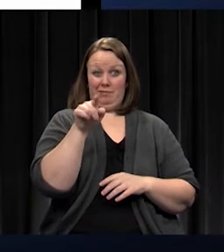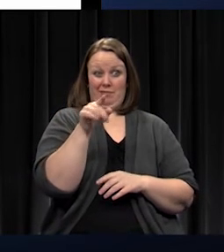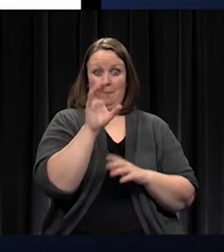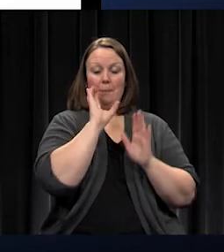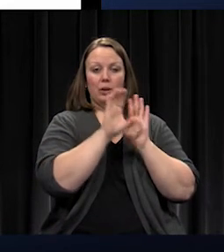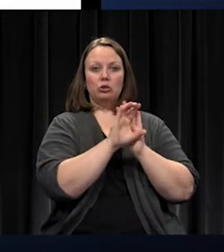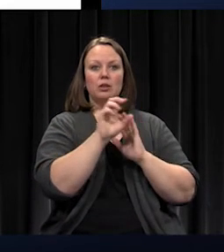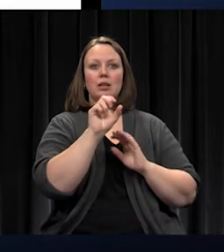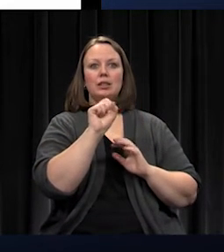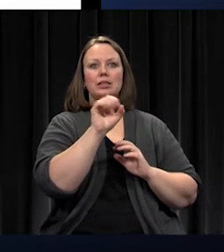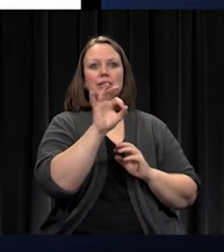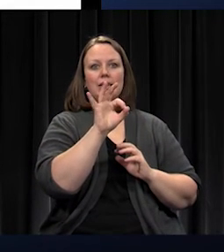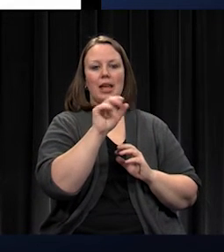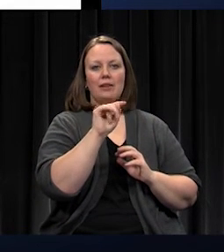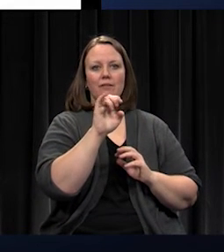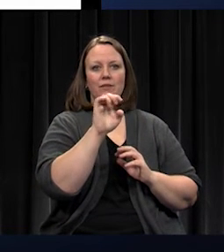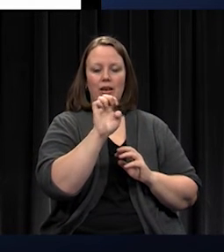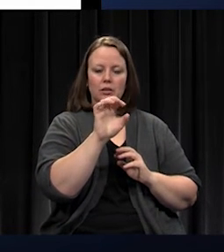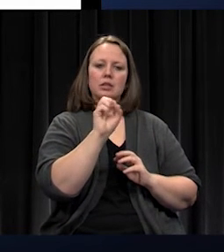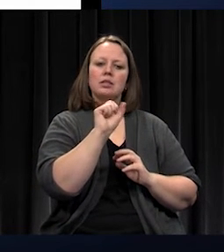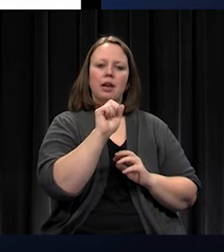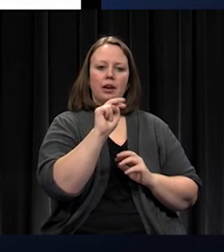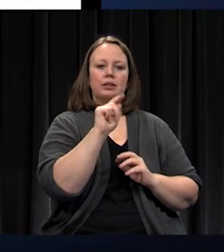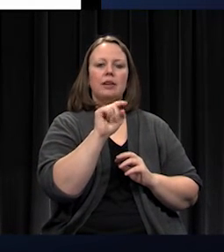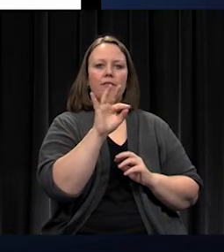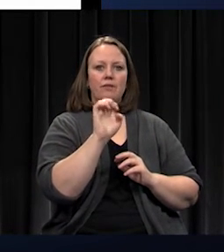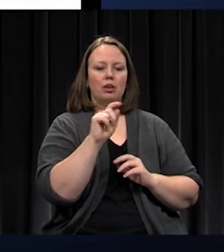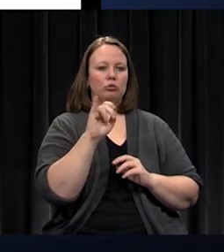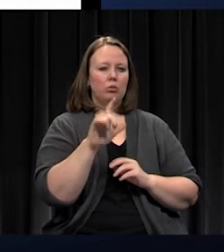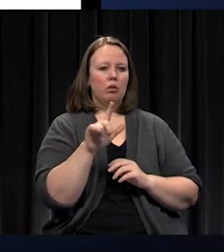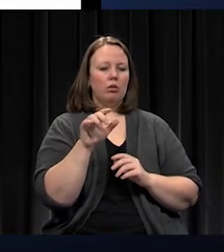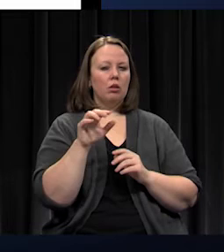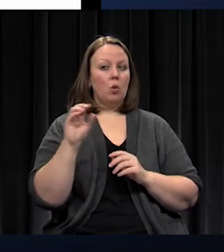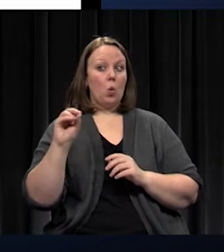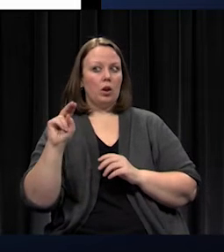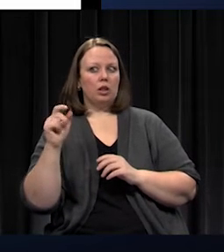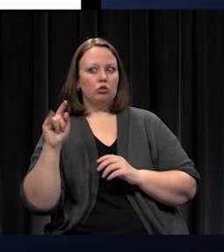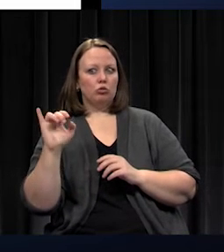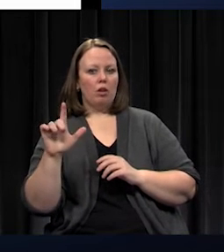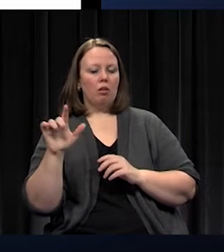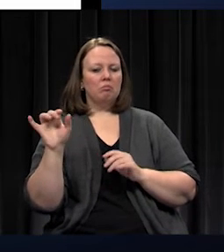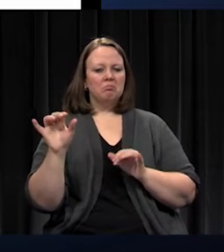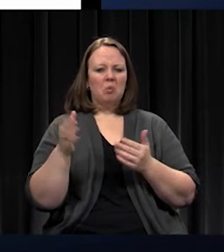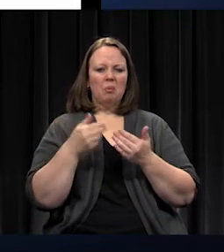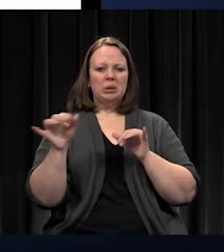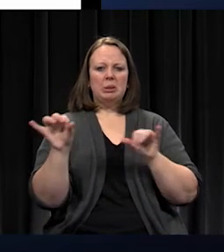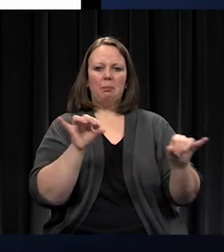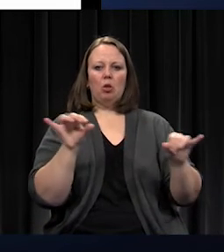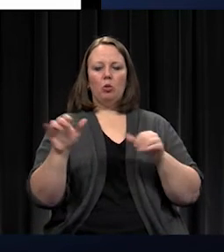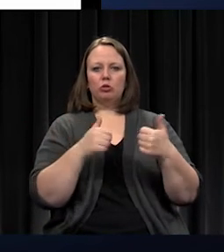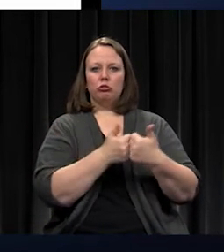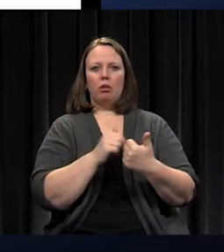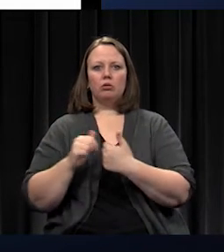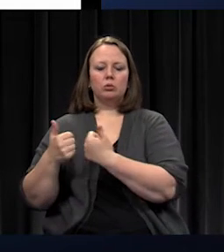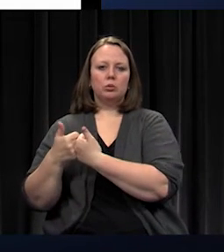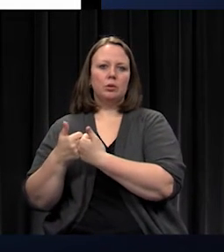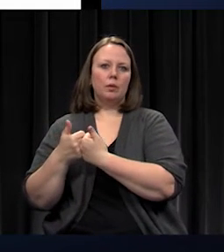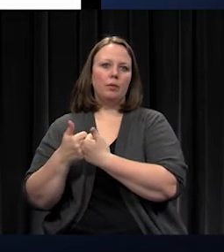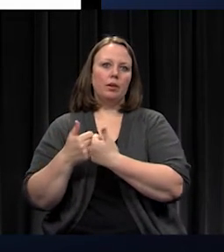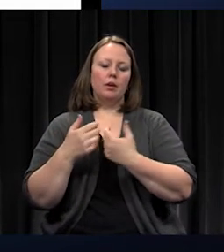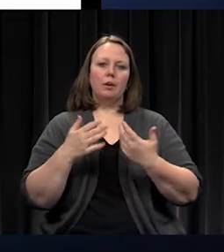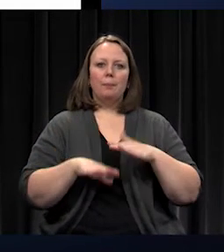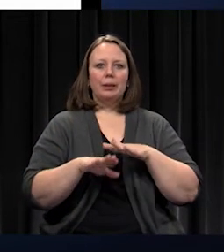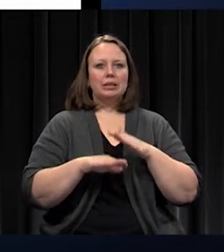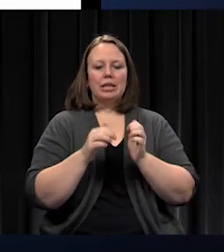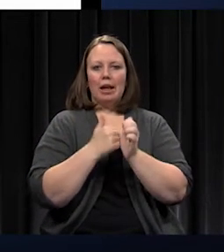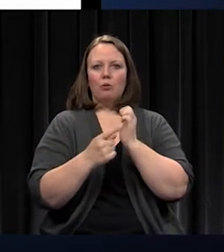similar challenges at Santa Fe as Oregon Trail. Basically, we are now pinching everybody into the office and these offices